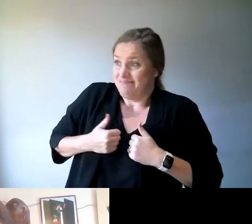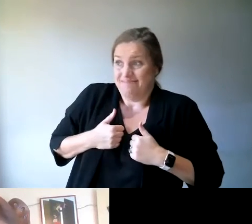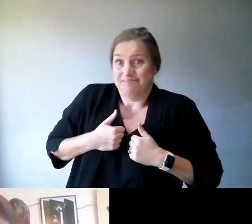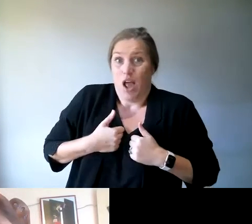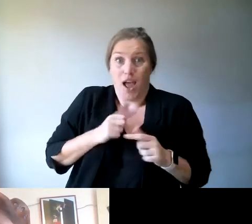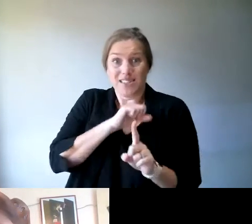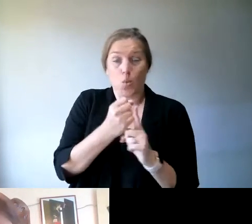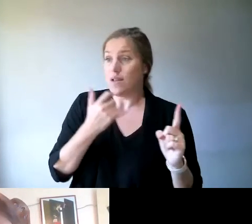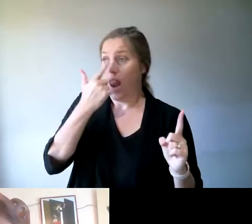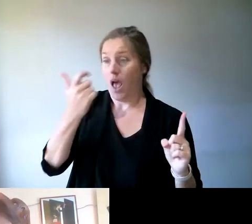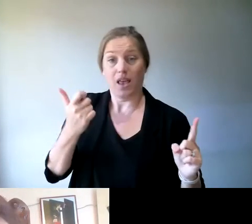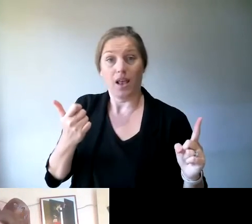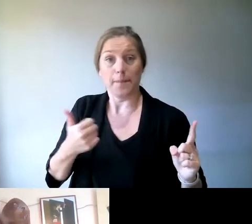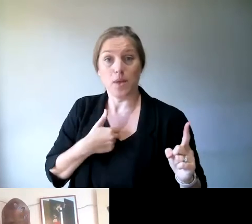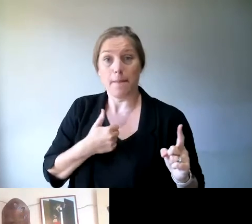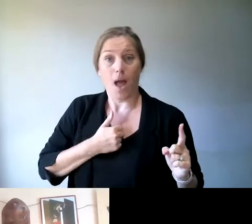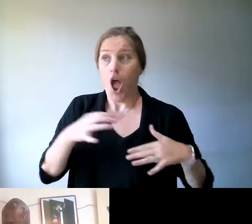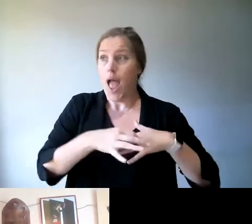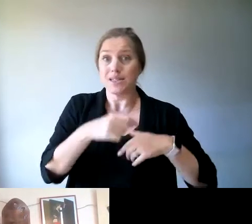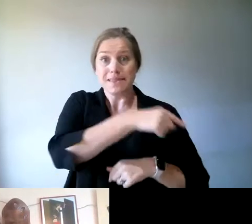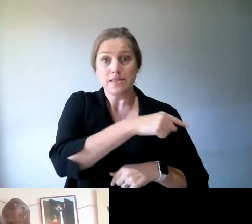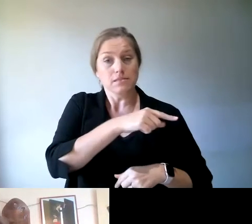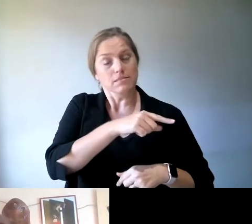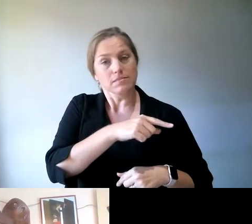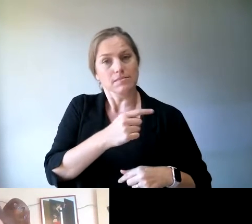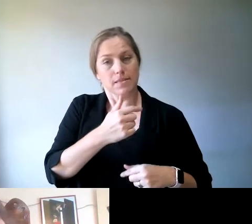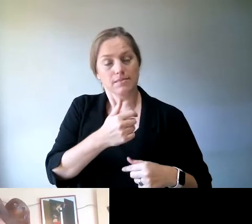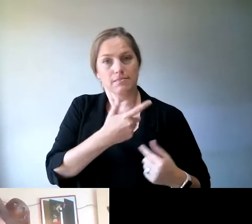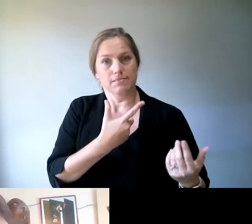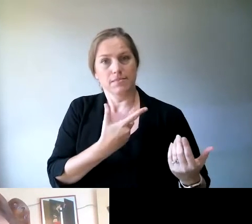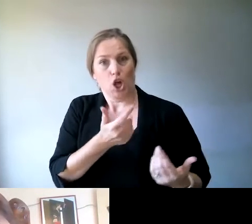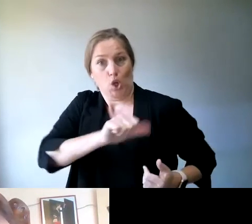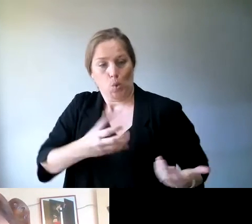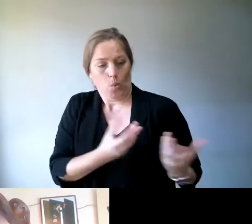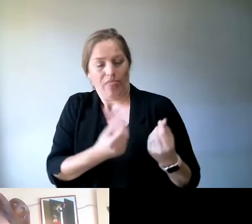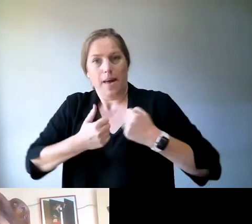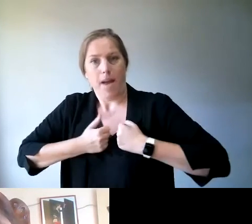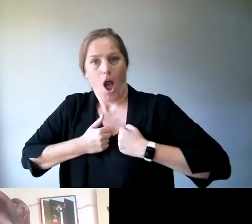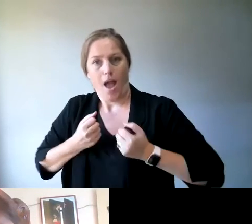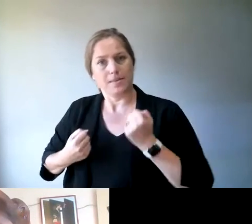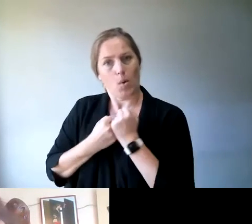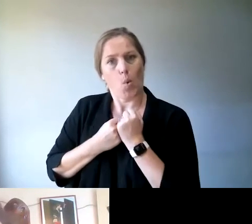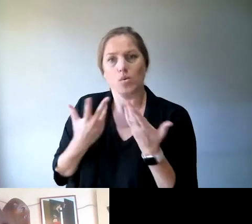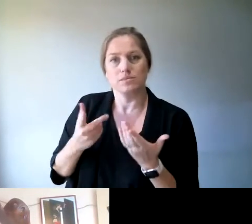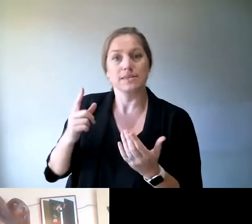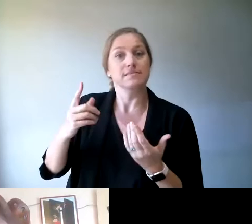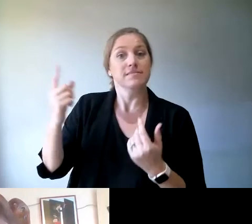like for instance, they do the dishes, they clean the house, they do, you know, a lot of things. So, he, I'm lucky because I'm in the